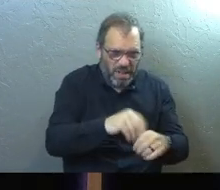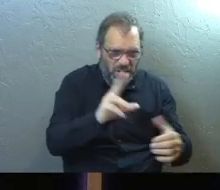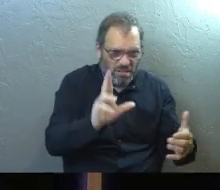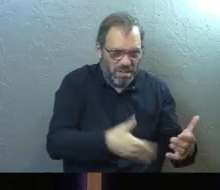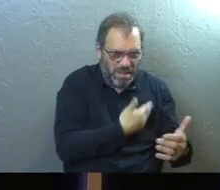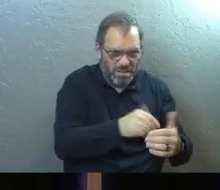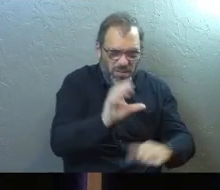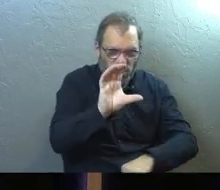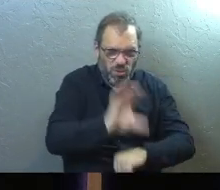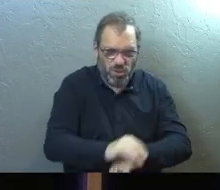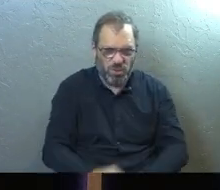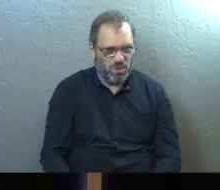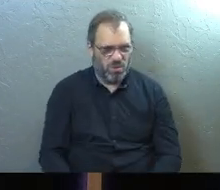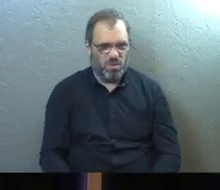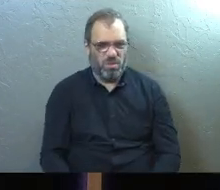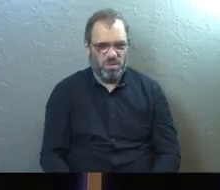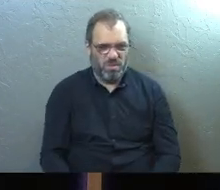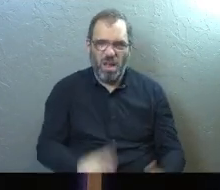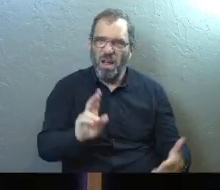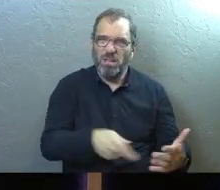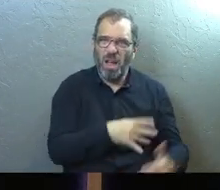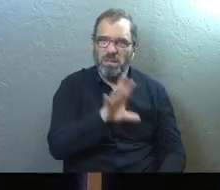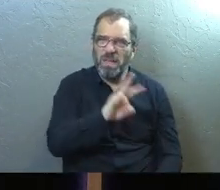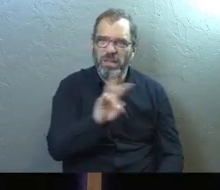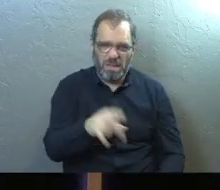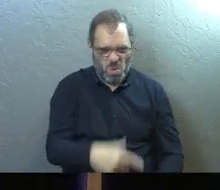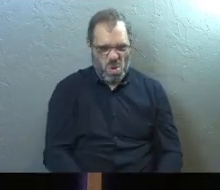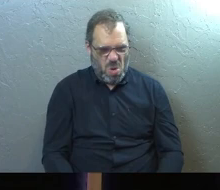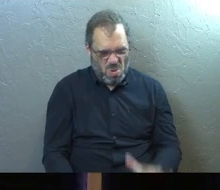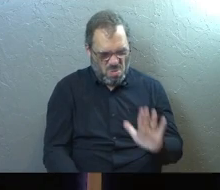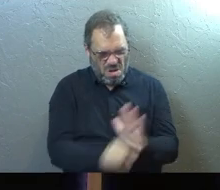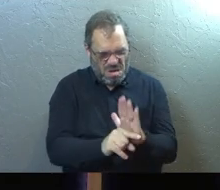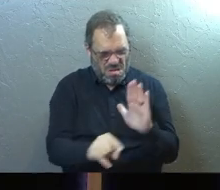hymnal on Sunday morning? It's crazy.